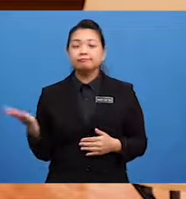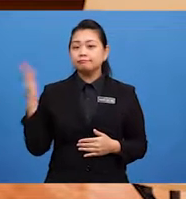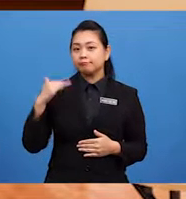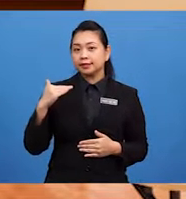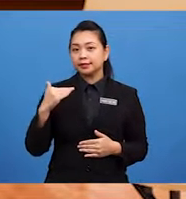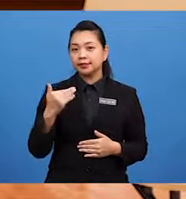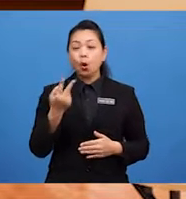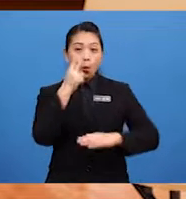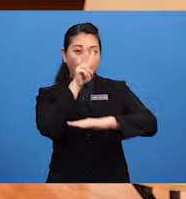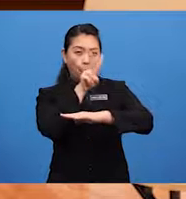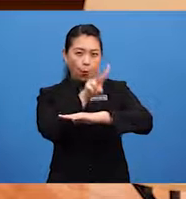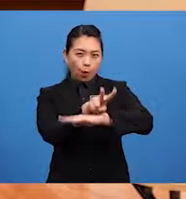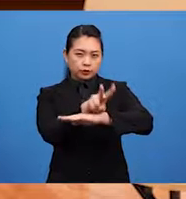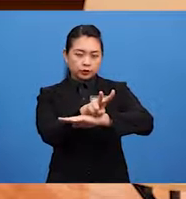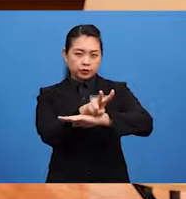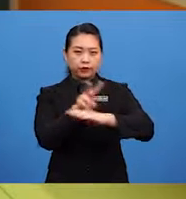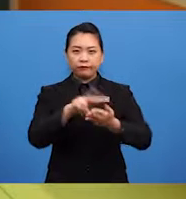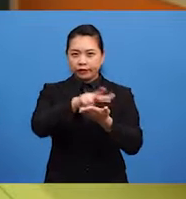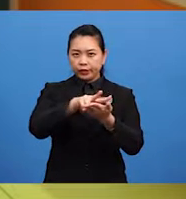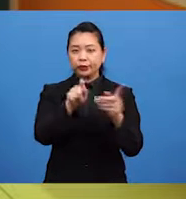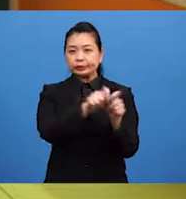watch this video together